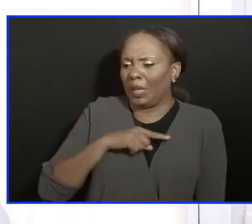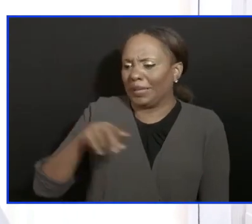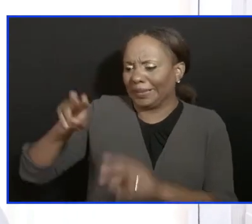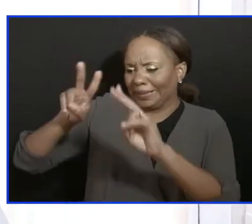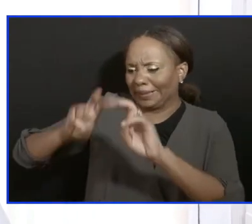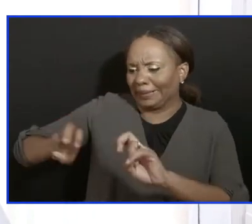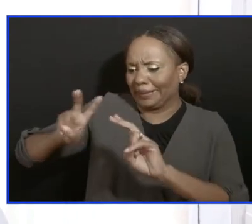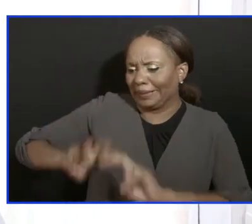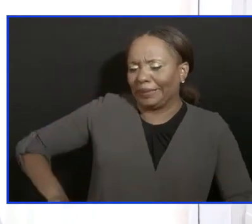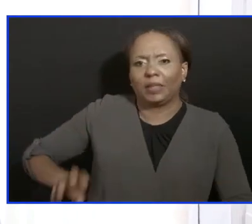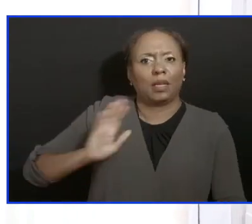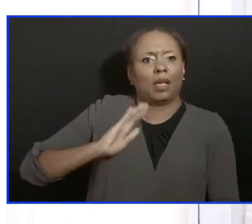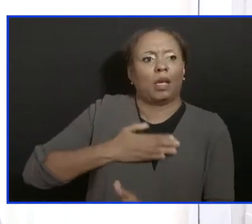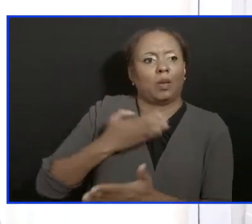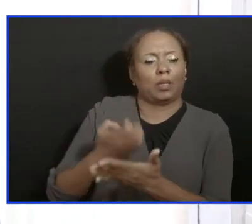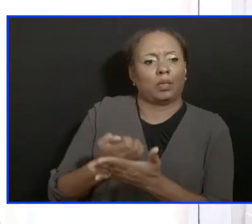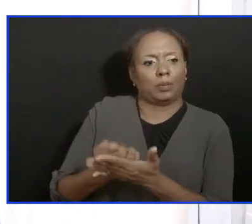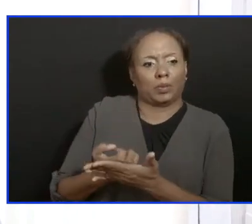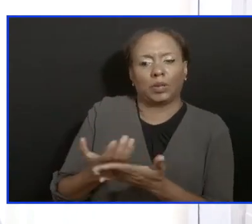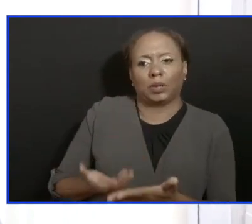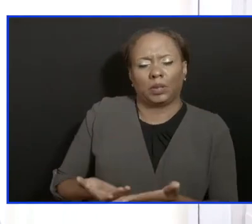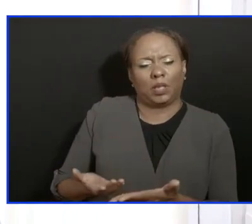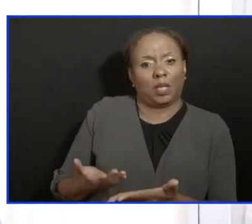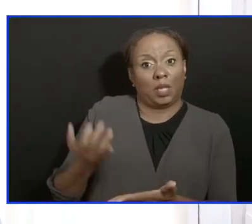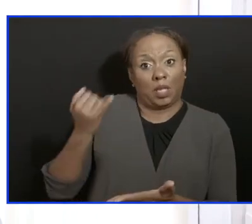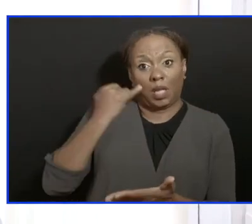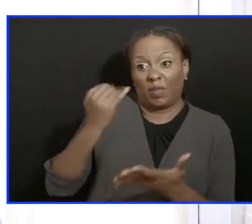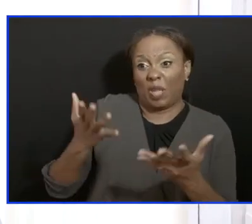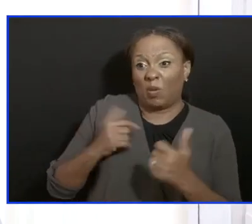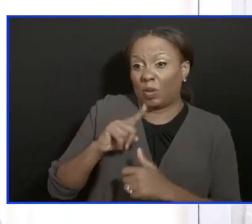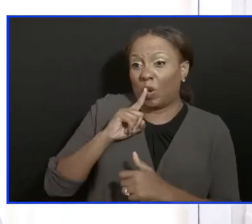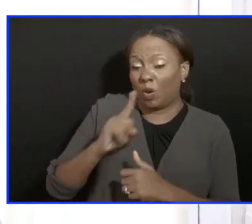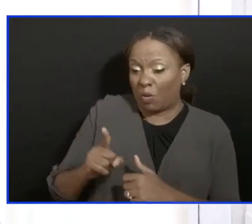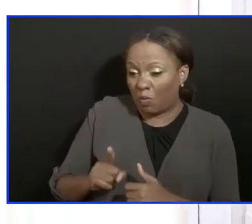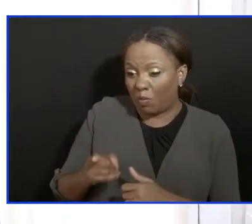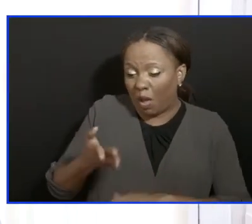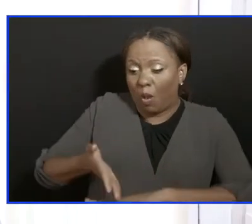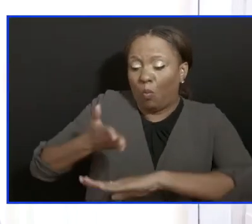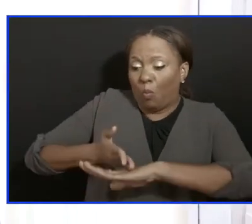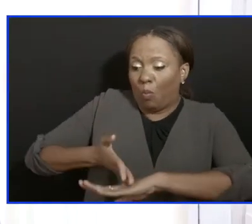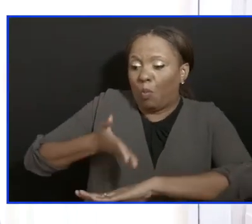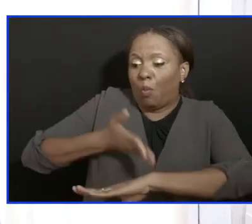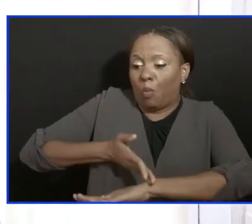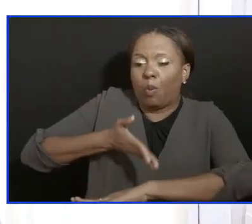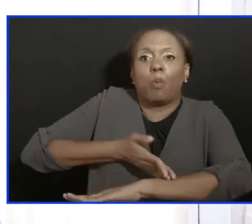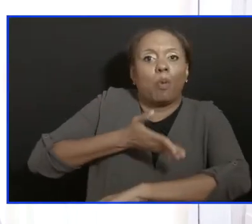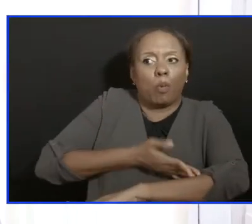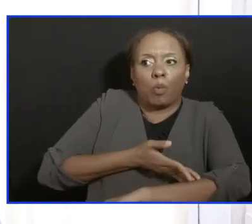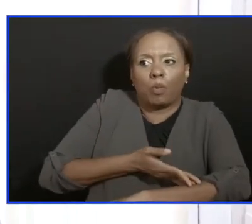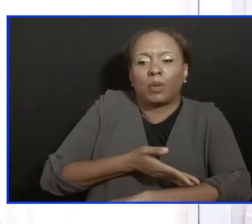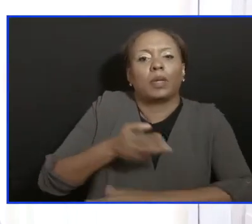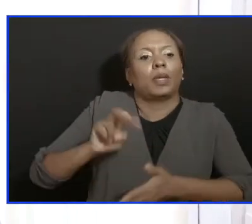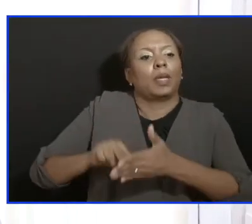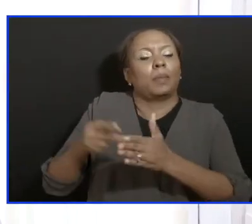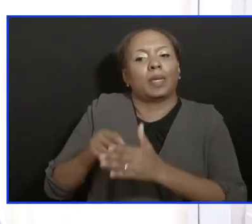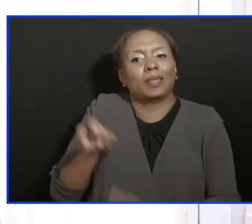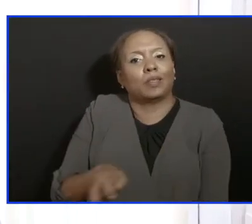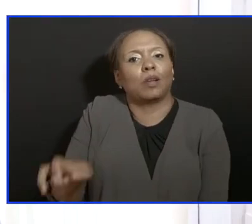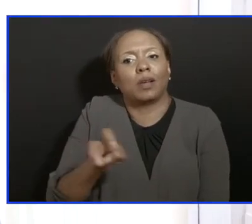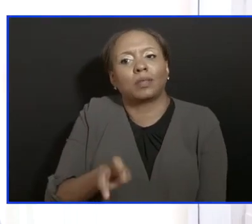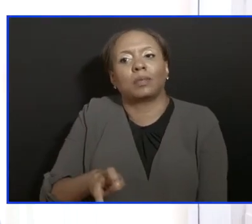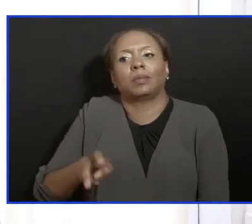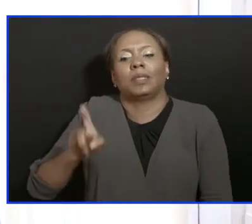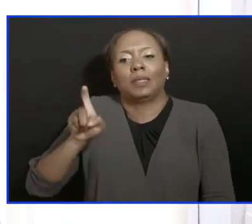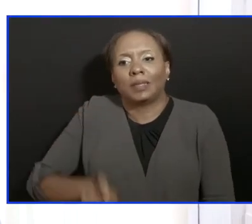Barbados can only start to sustain itself if we can get tourism moving again. And the bottom line also